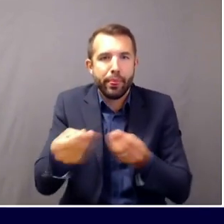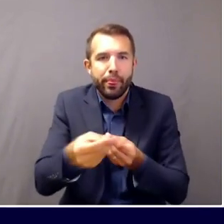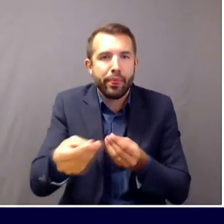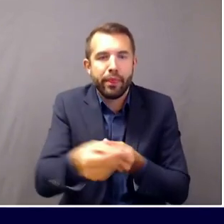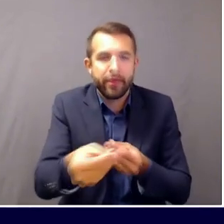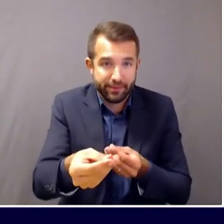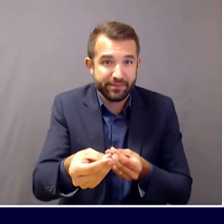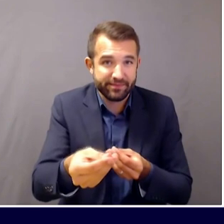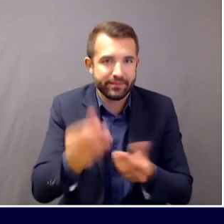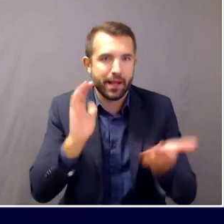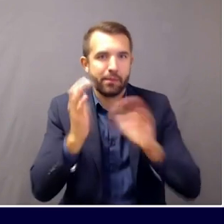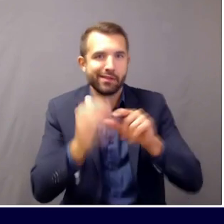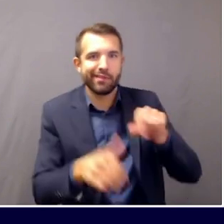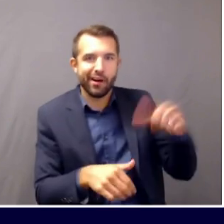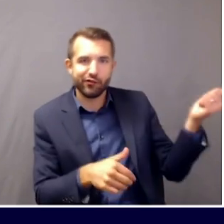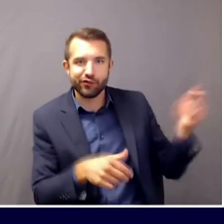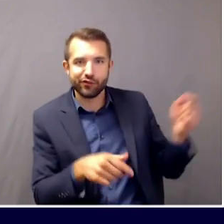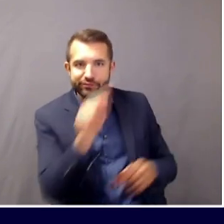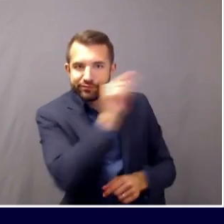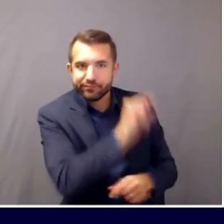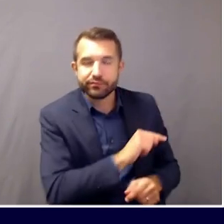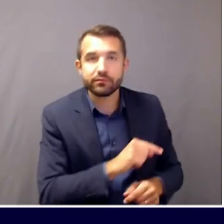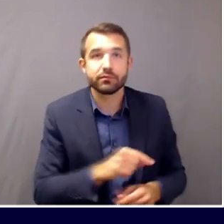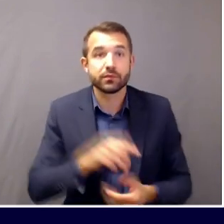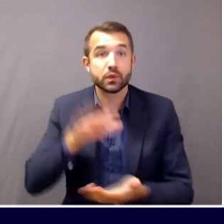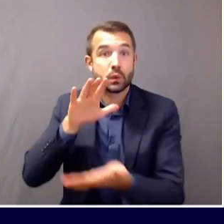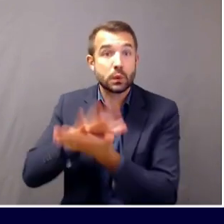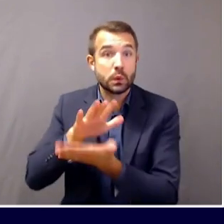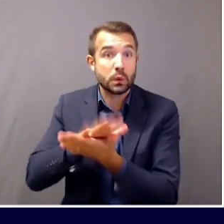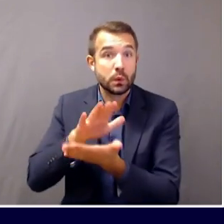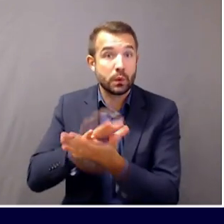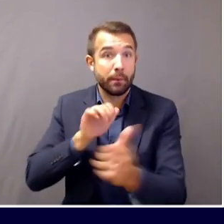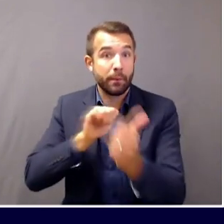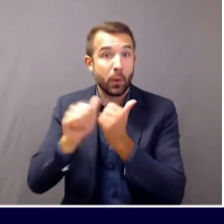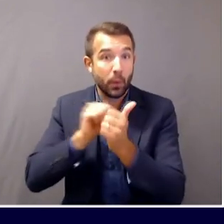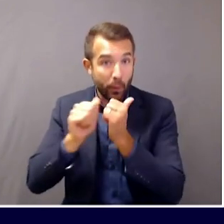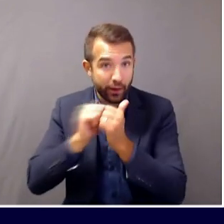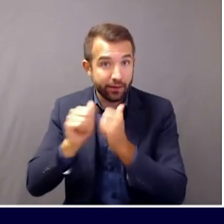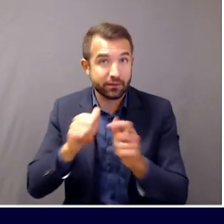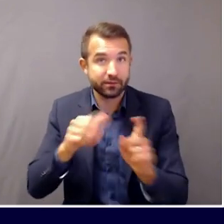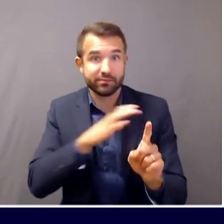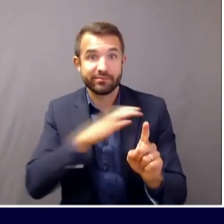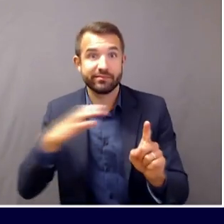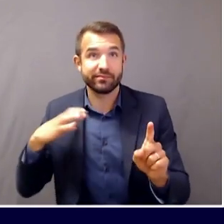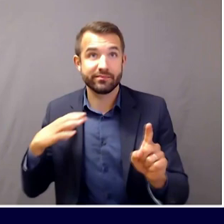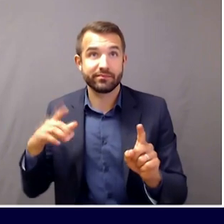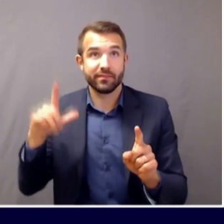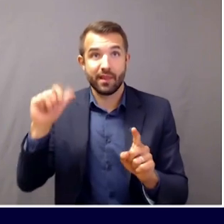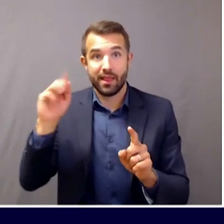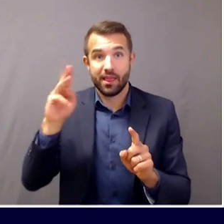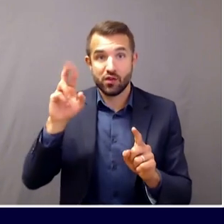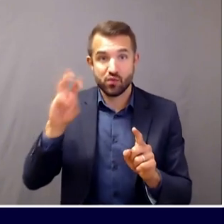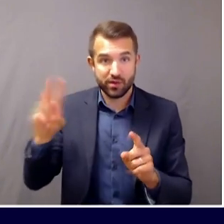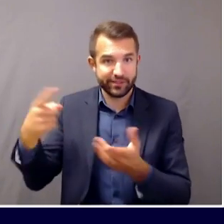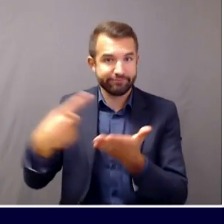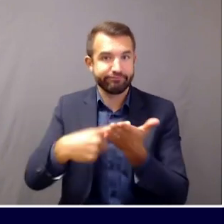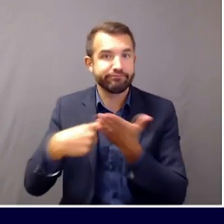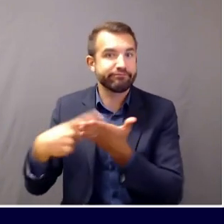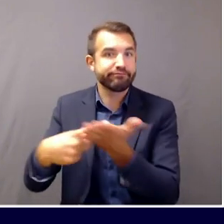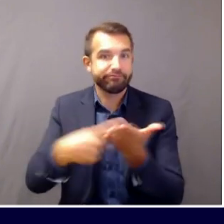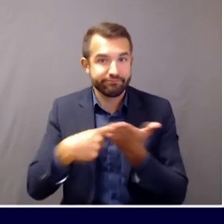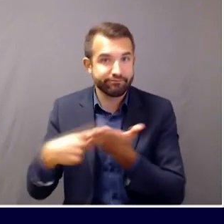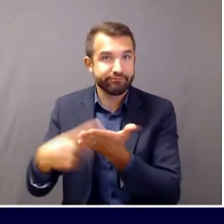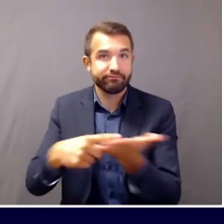As for the school sports, Commissioner Wambrew and I have been discussing that issue. I'll turn it over to Commissioner Wambrew. Sure.